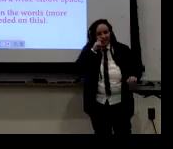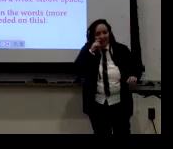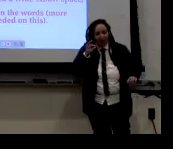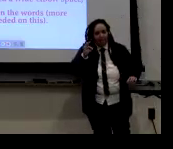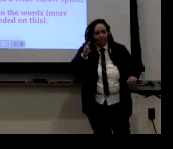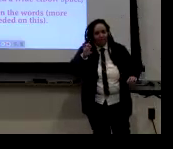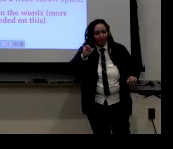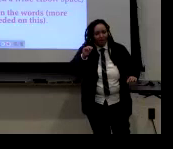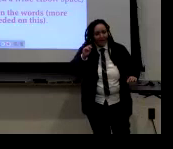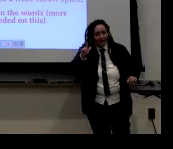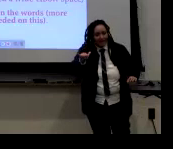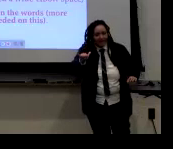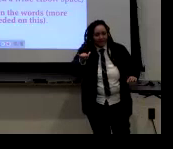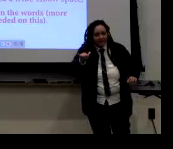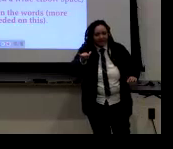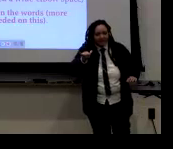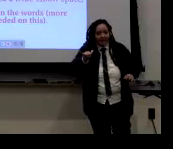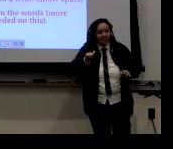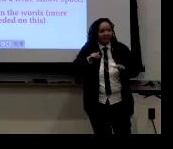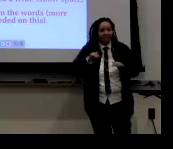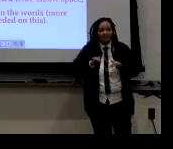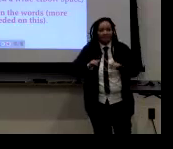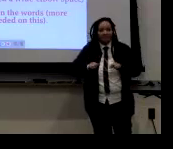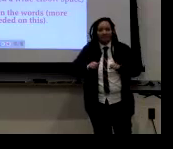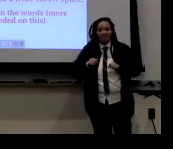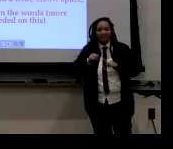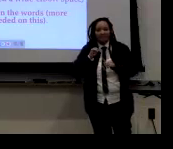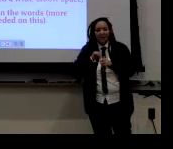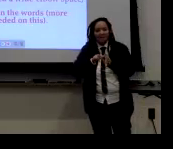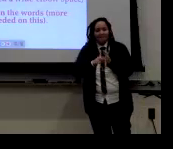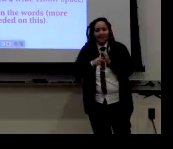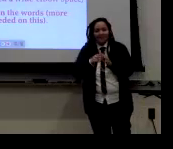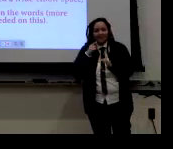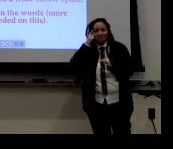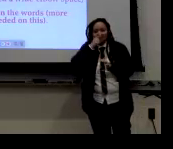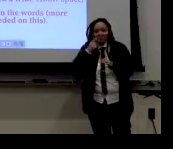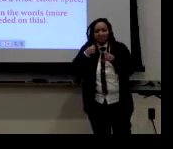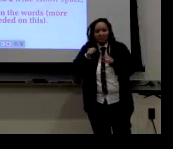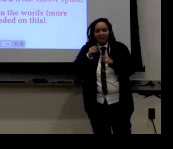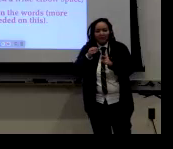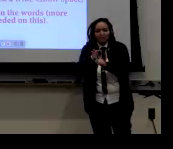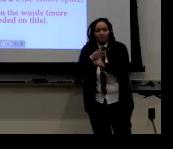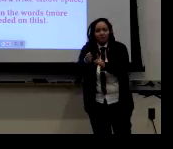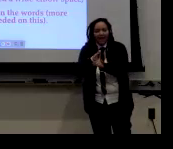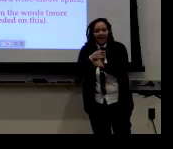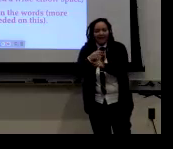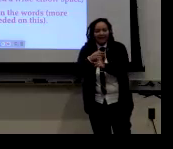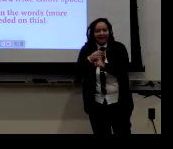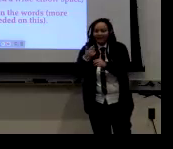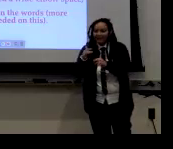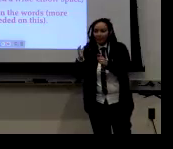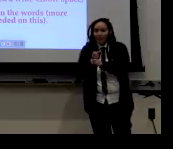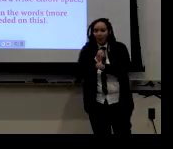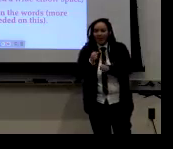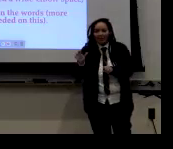And just to clarify that sneer, uh, it's, it's a friendly sneer. It doesn't mean, um, you know, someone's